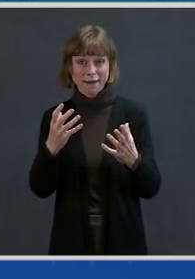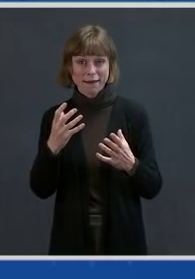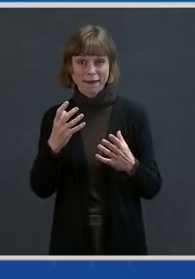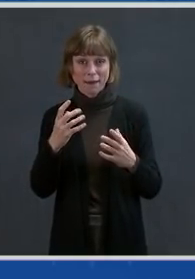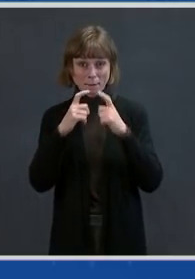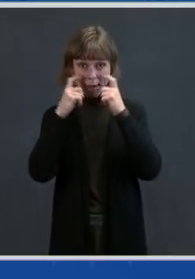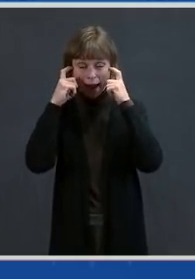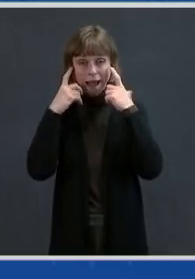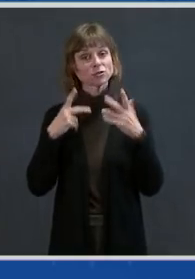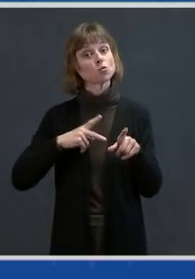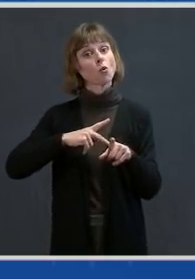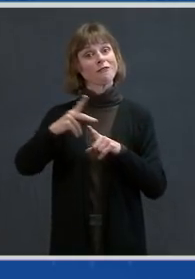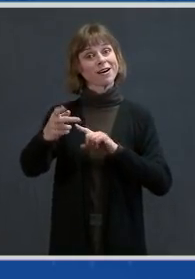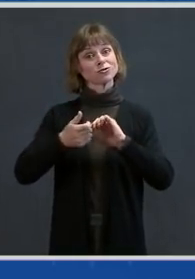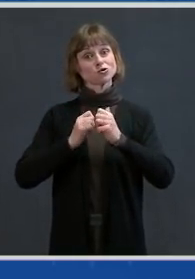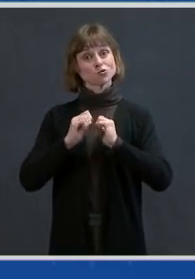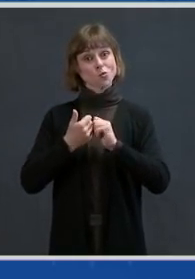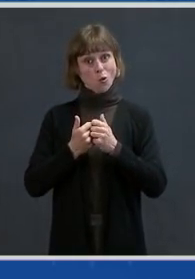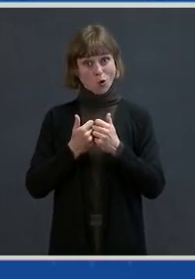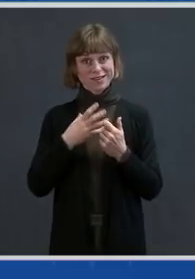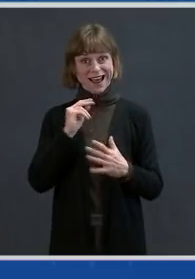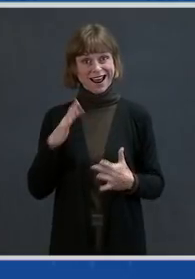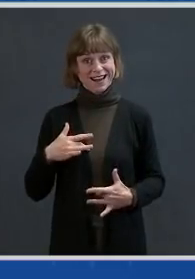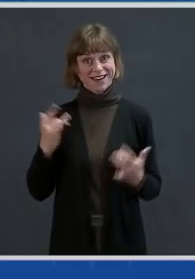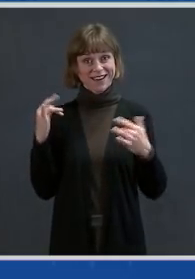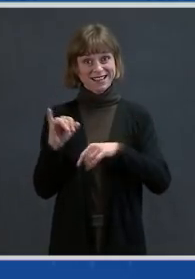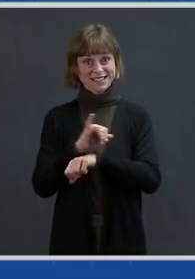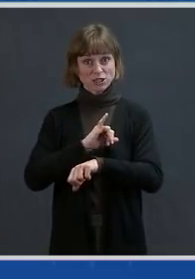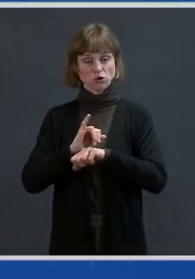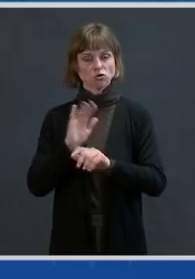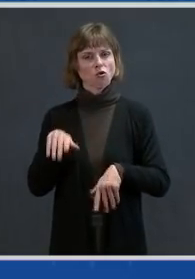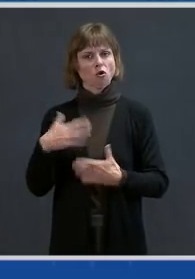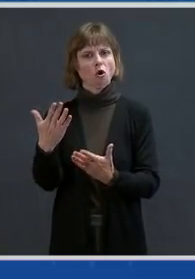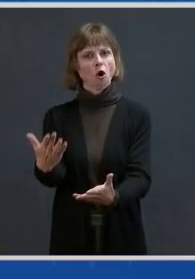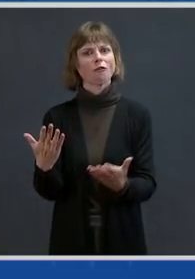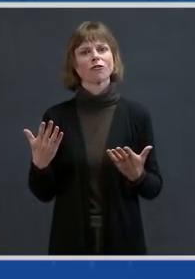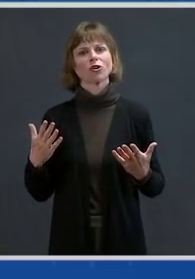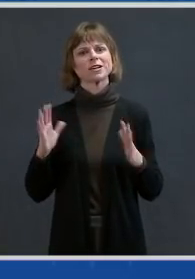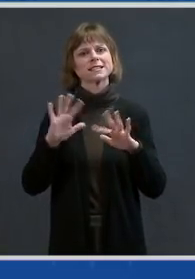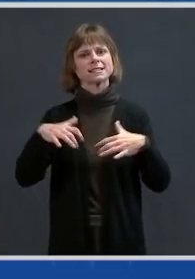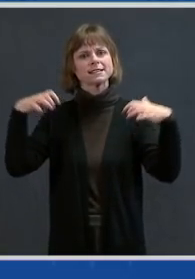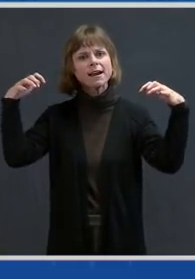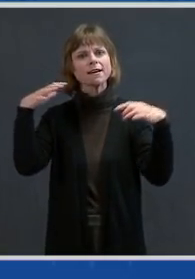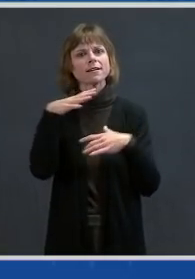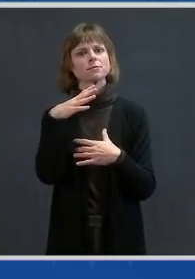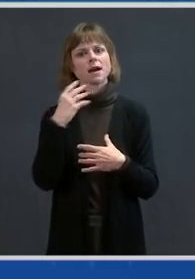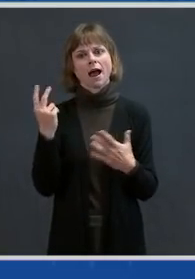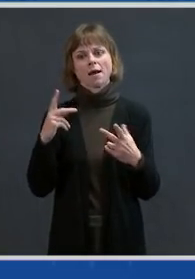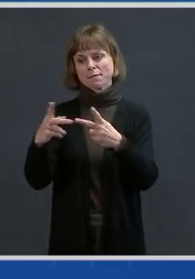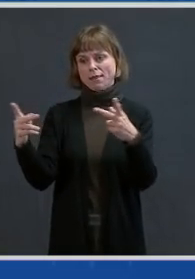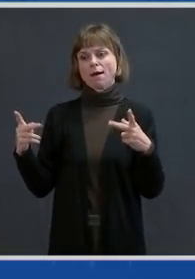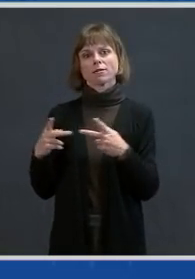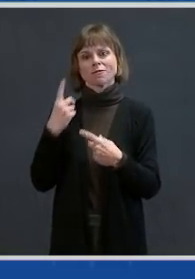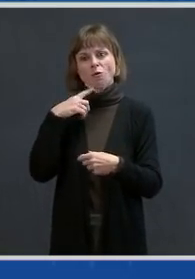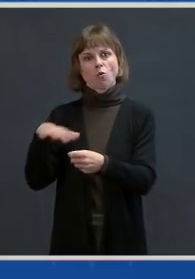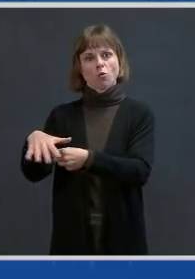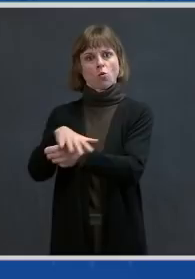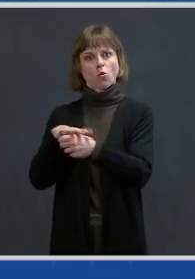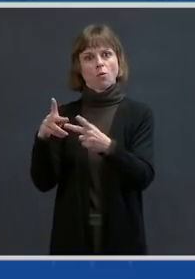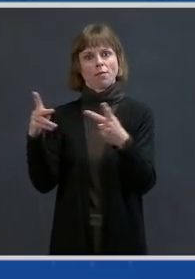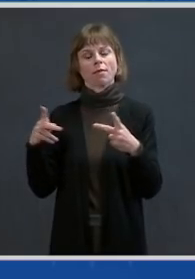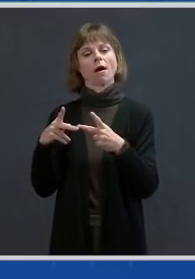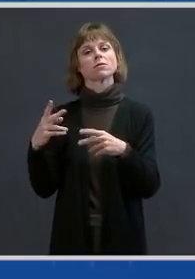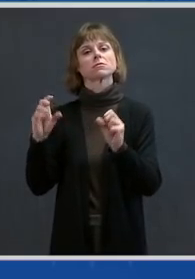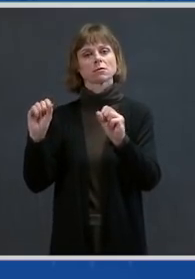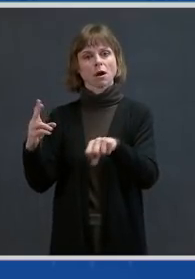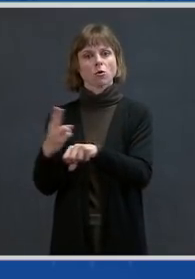leagues and the live events industry have offered their more than 100 stadiums and venues to local communities to be used as